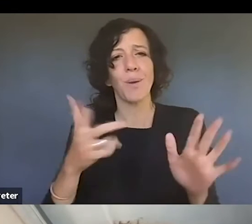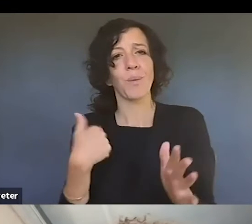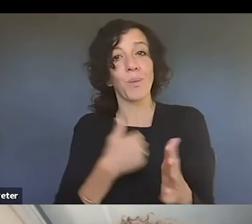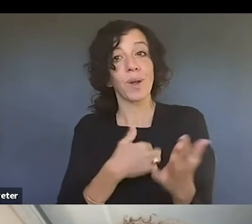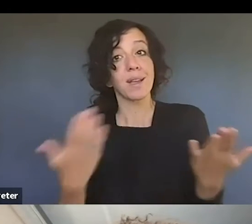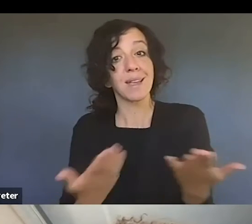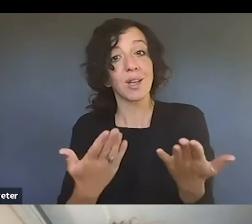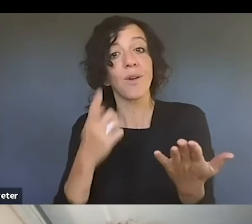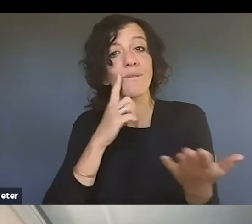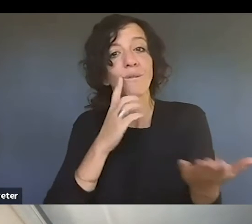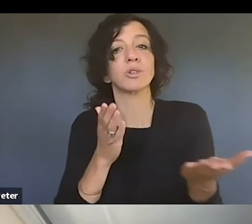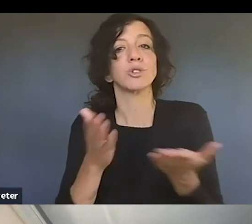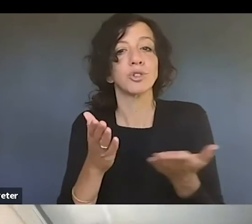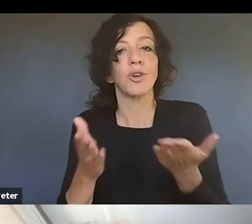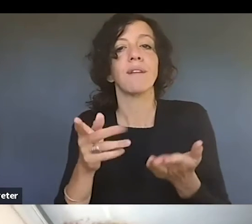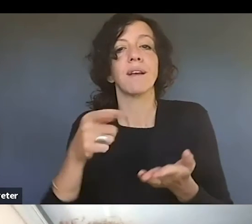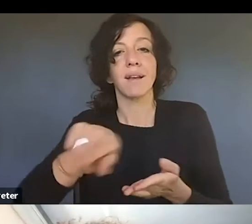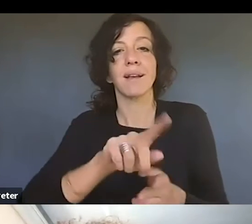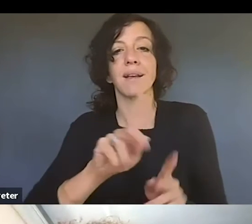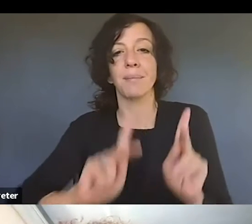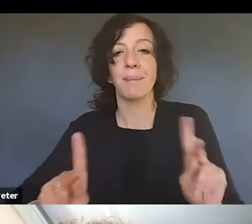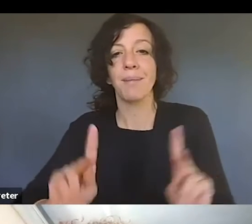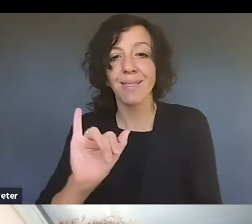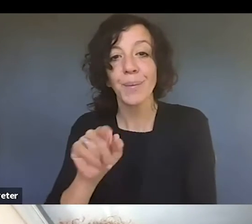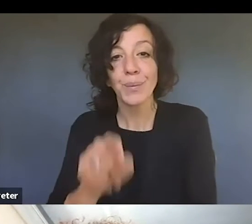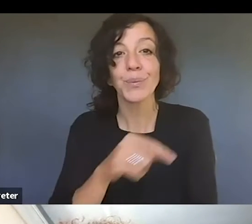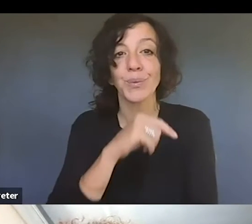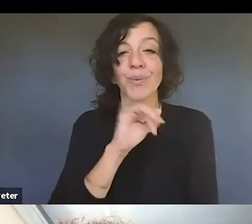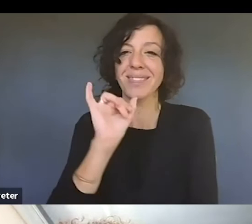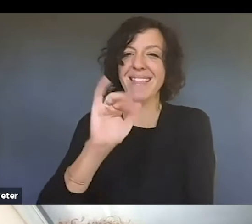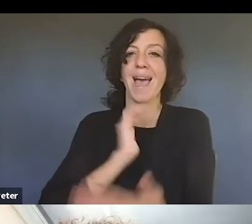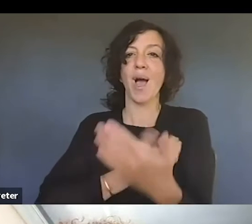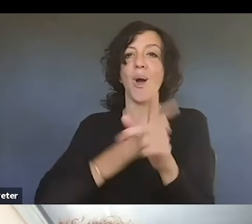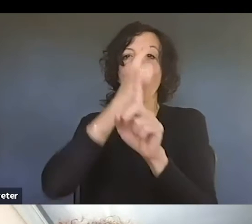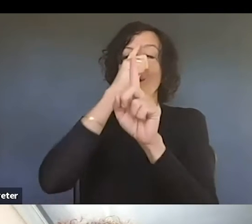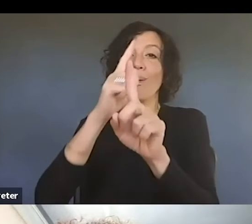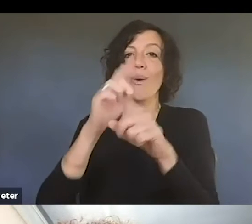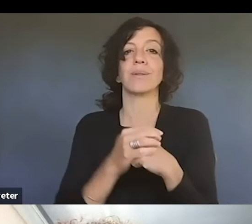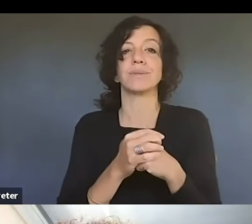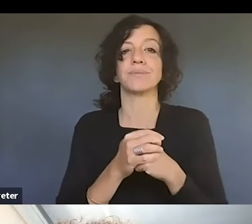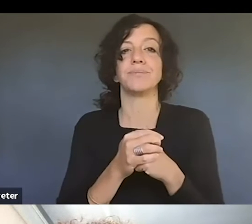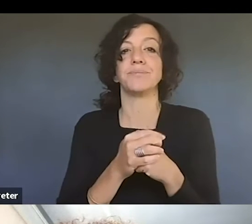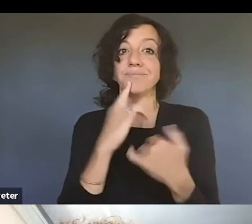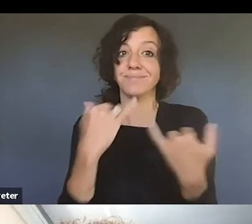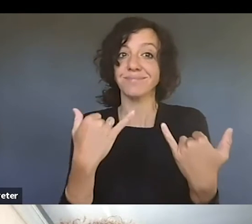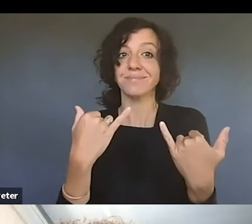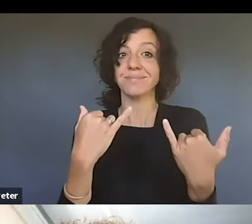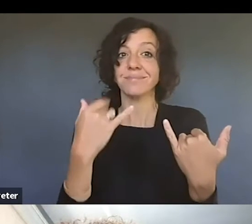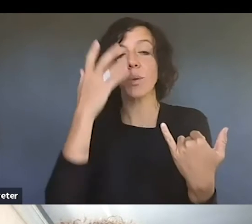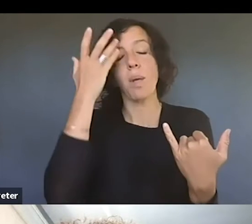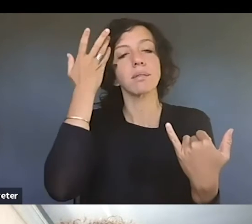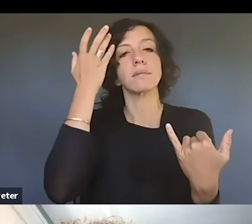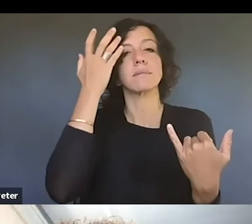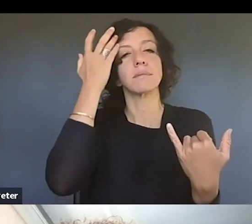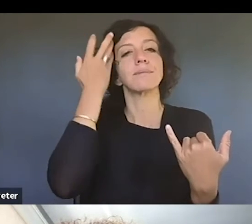serve the public. Um, that's a primary goal of ours. so actually today, um, so we've been serving, I